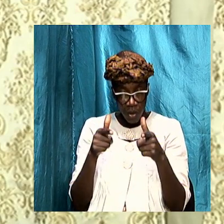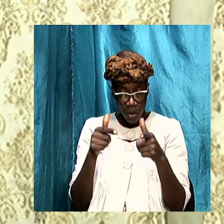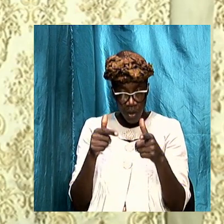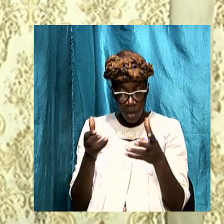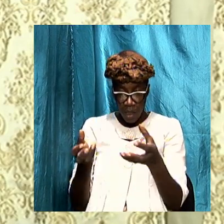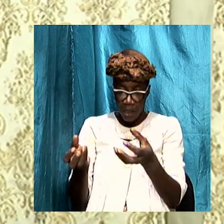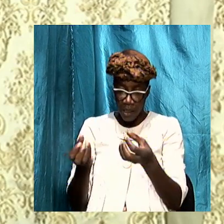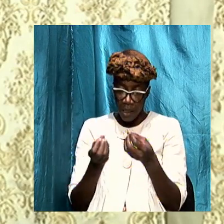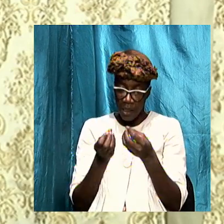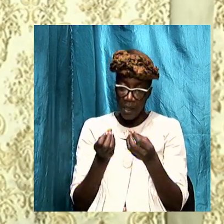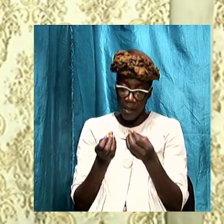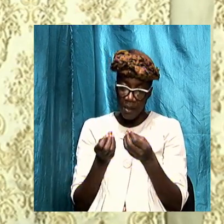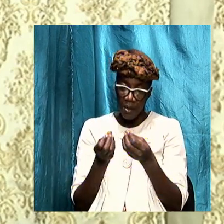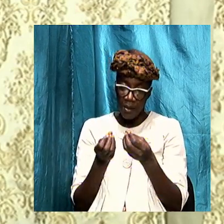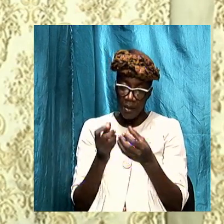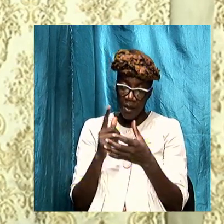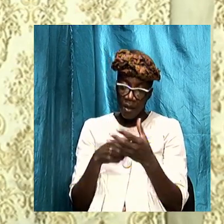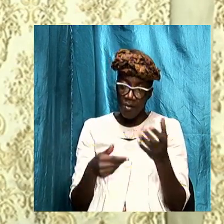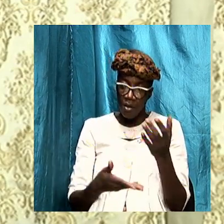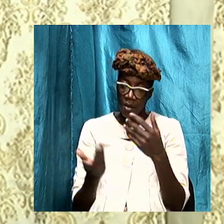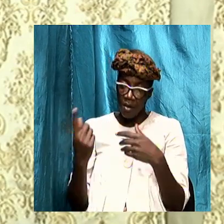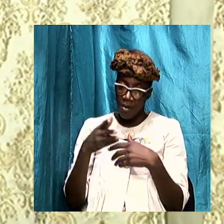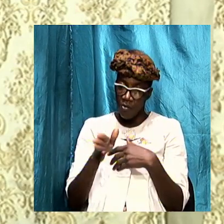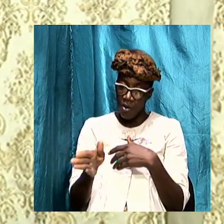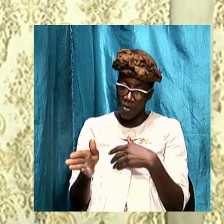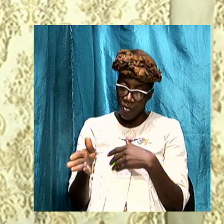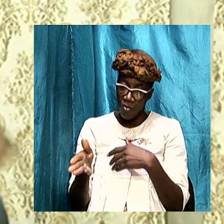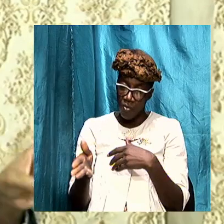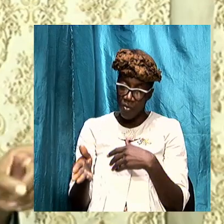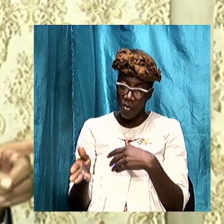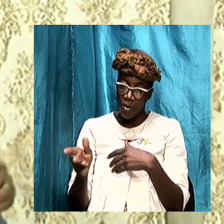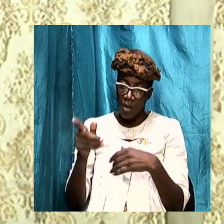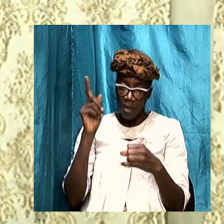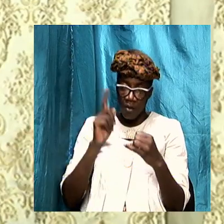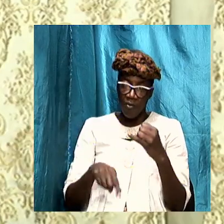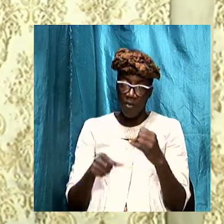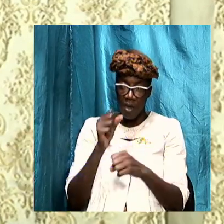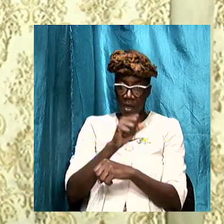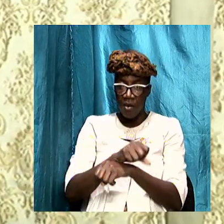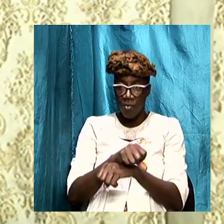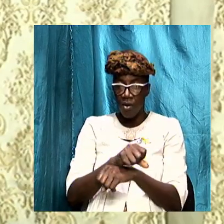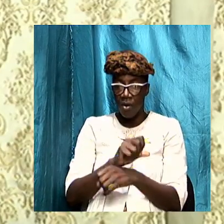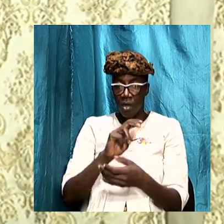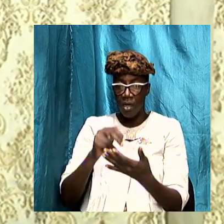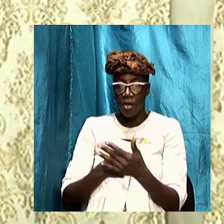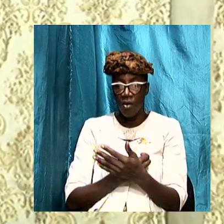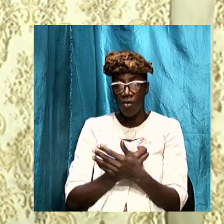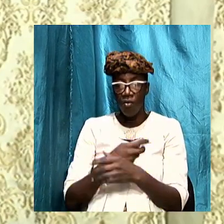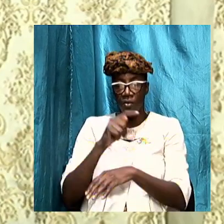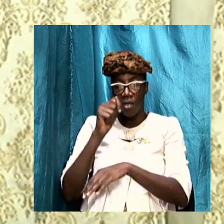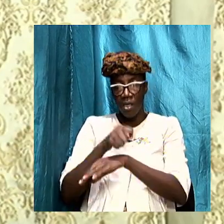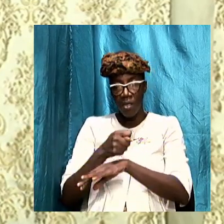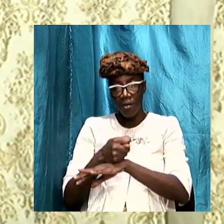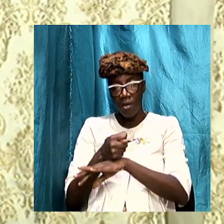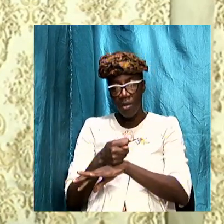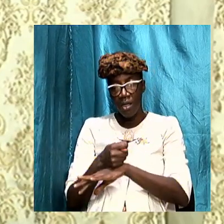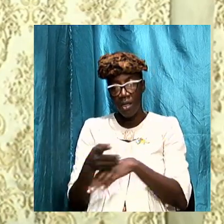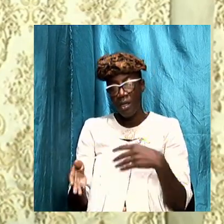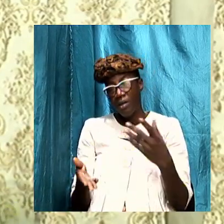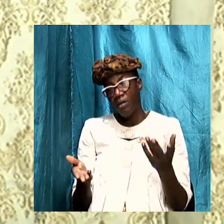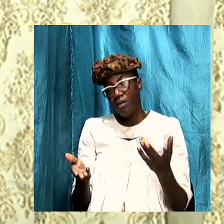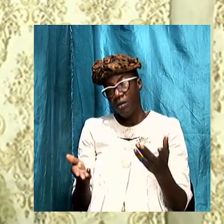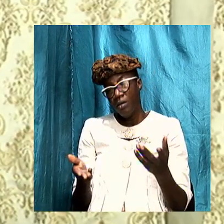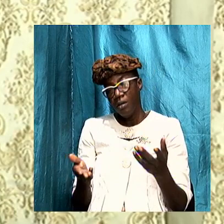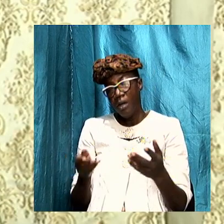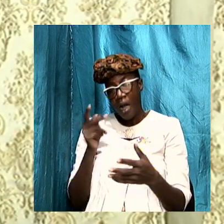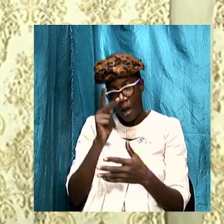get what is there for us it is the final work in the New Testament canon and therefore it is